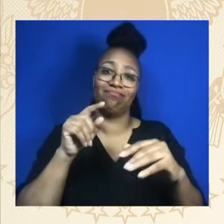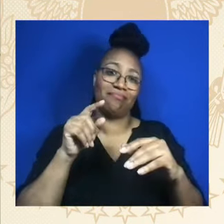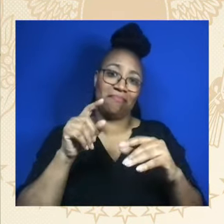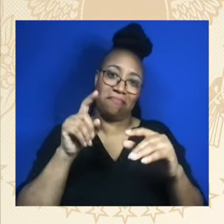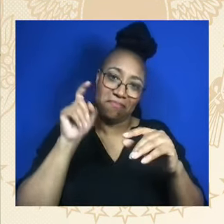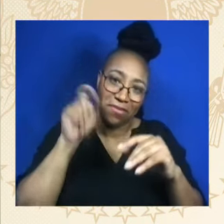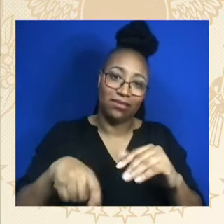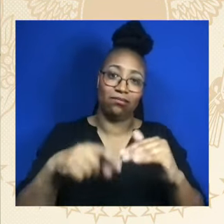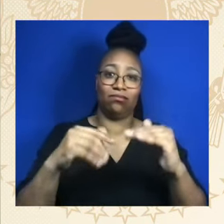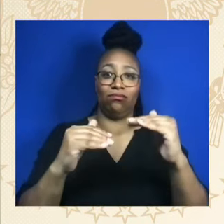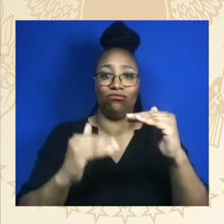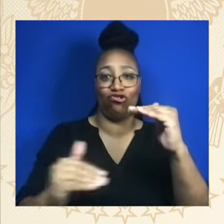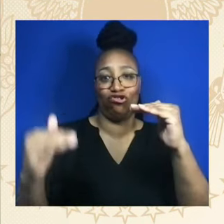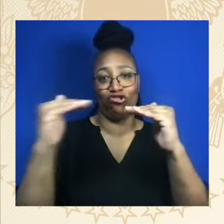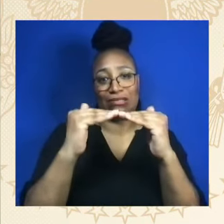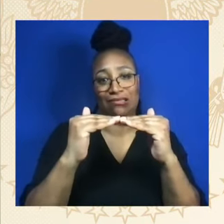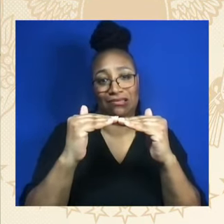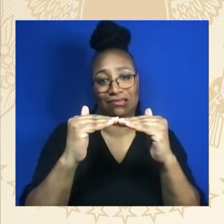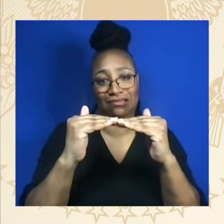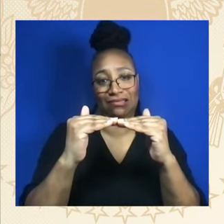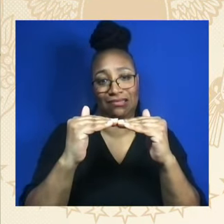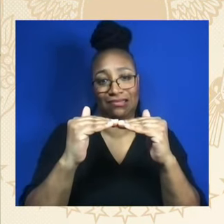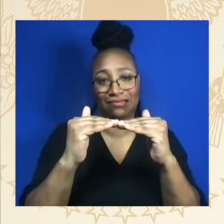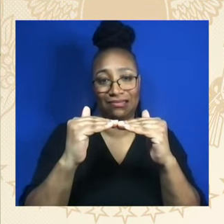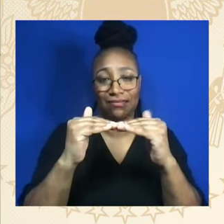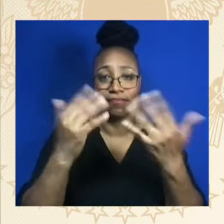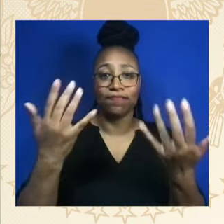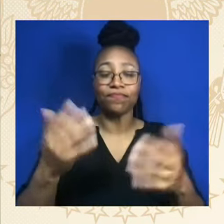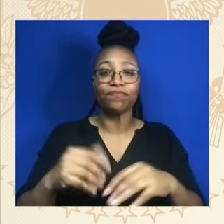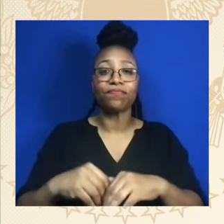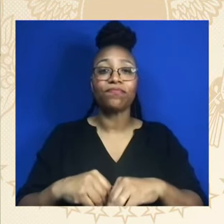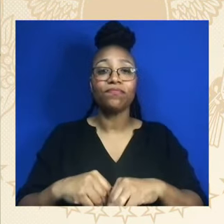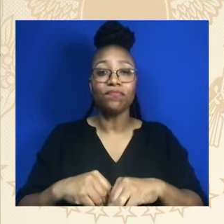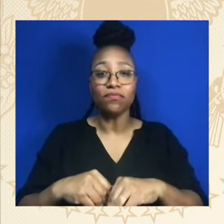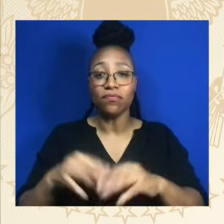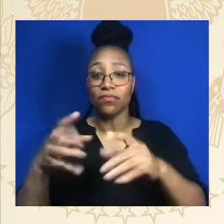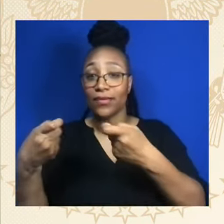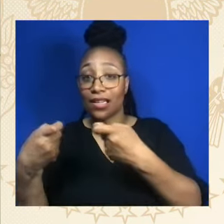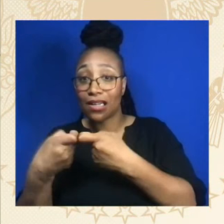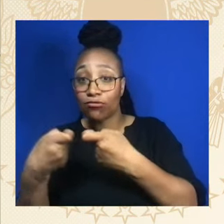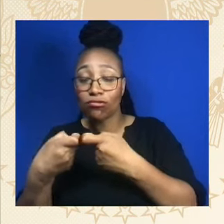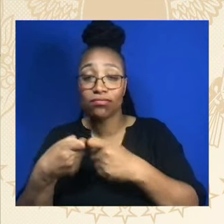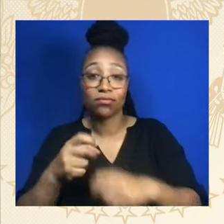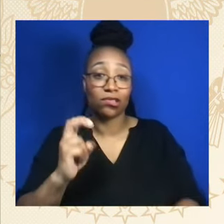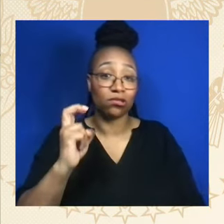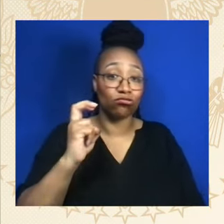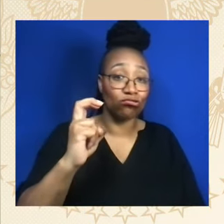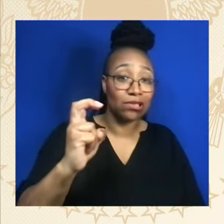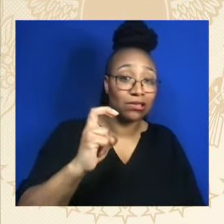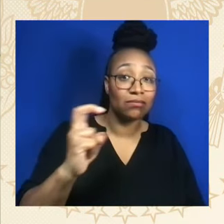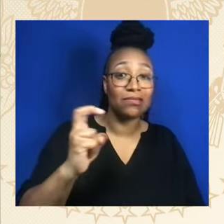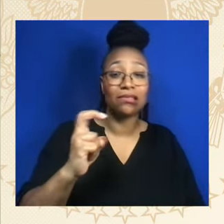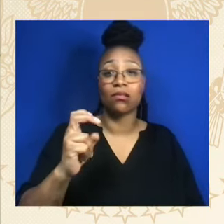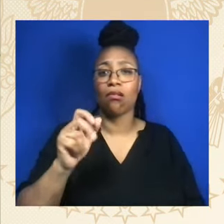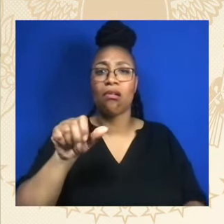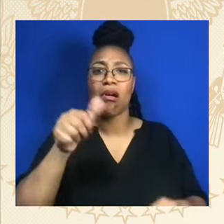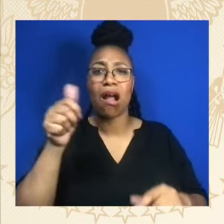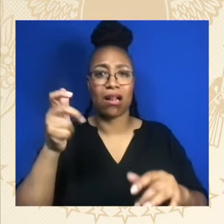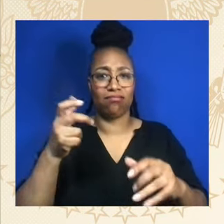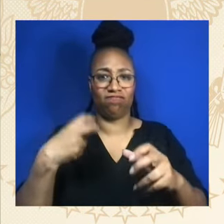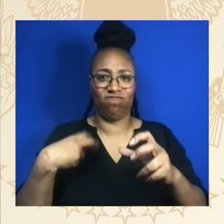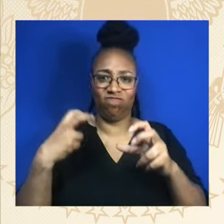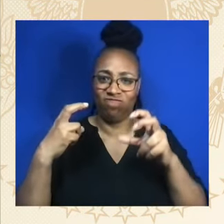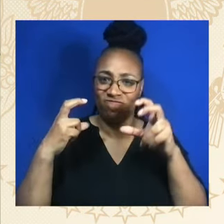and clean transit can — and many other things is going to go to those underserved communities. That's the objective. We're replacing — as was